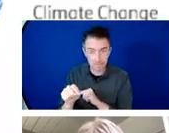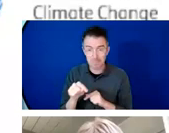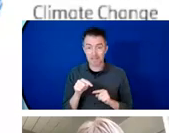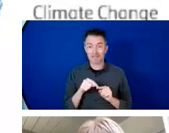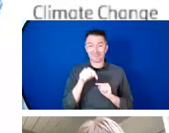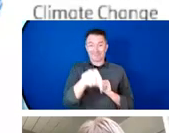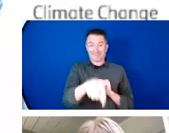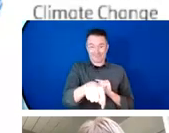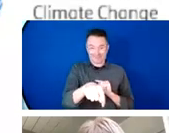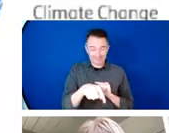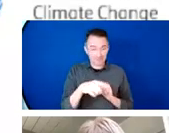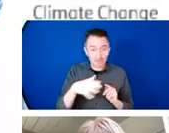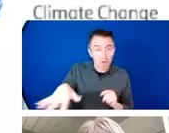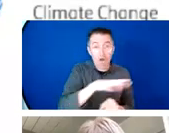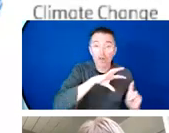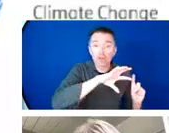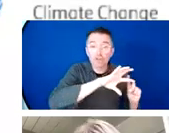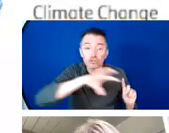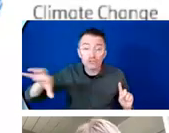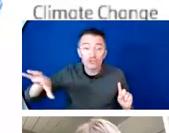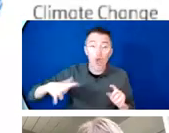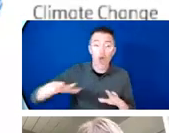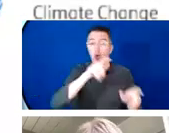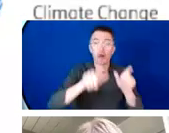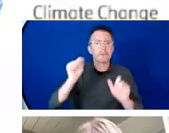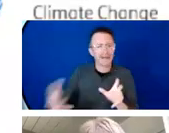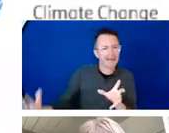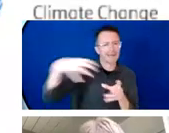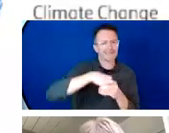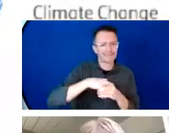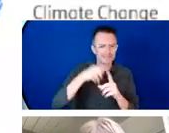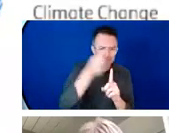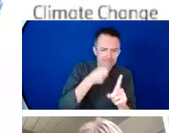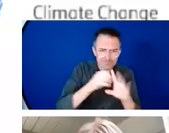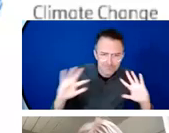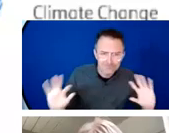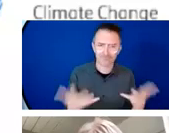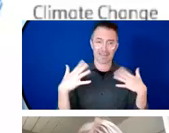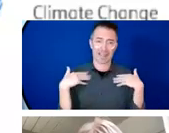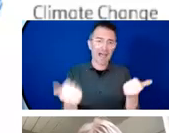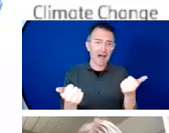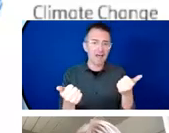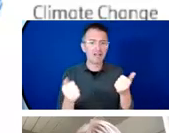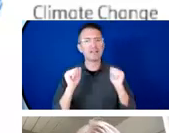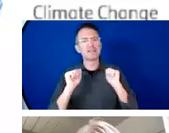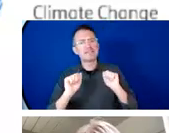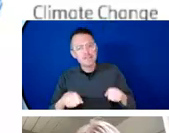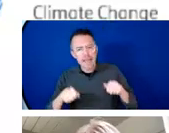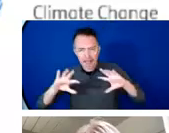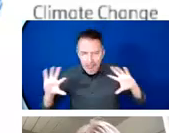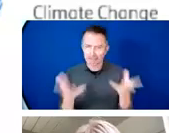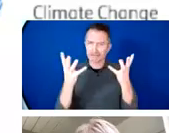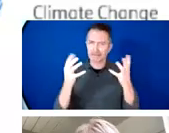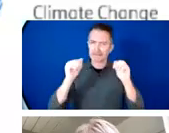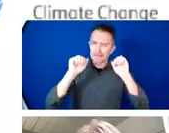making these commitments to developing health systems which are resilient to the impacts of climate change. But we must also address